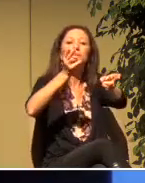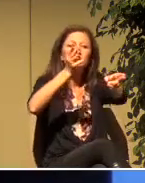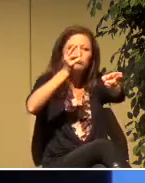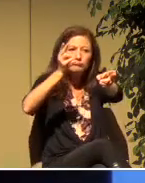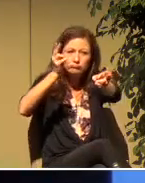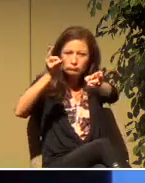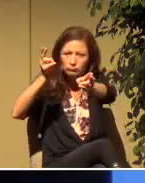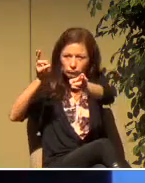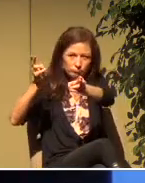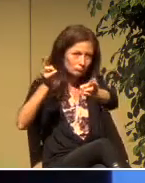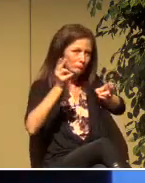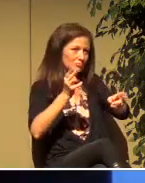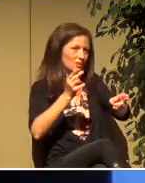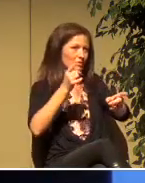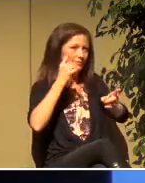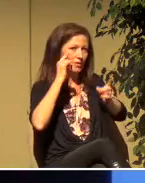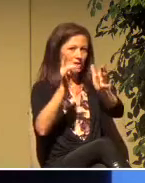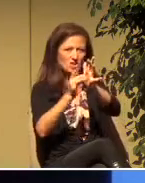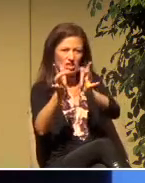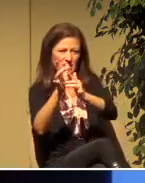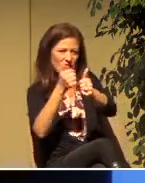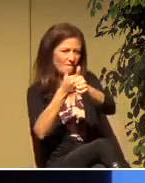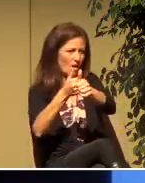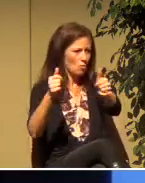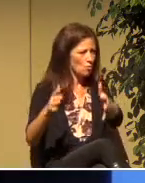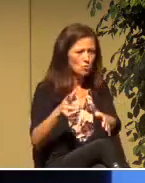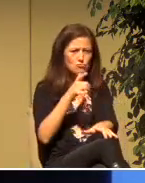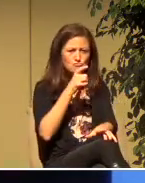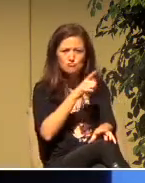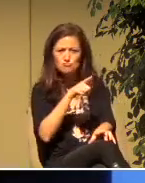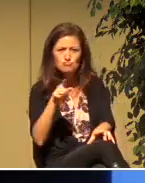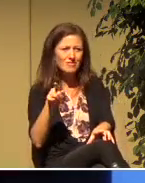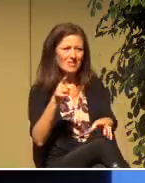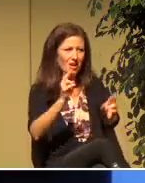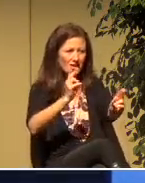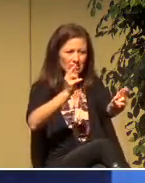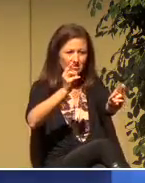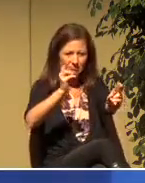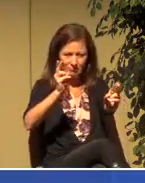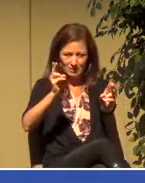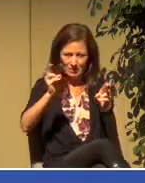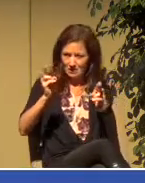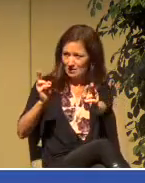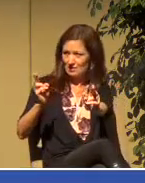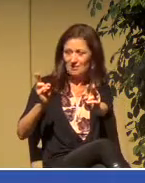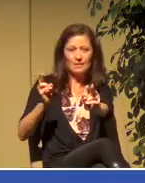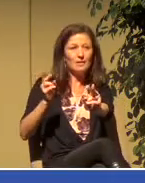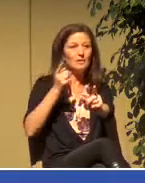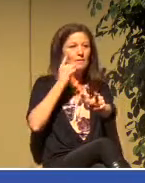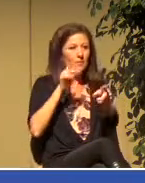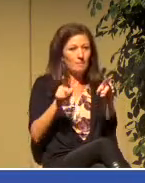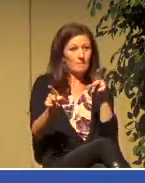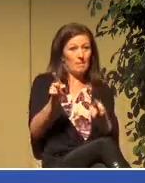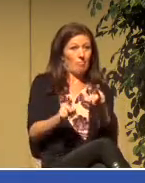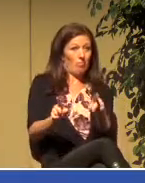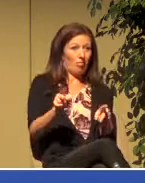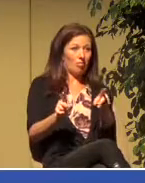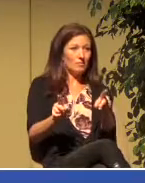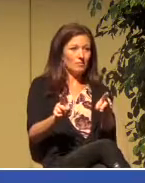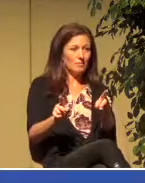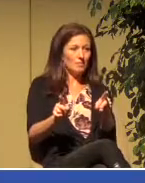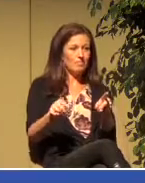Hunting for Jesus followers. Hunting for those people who were now